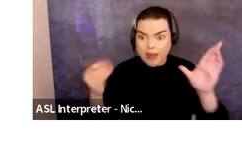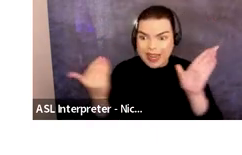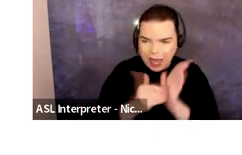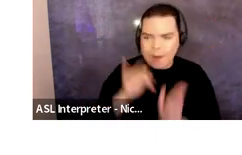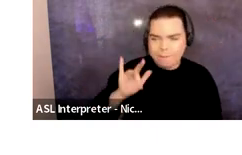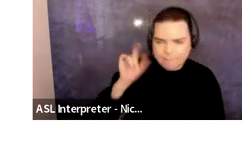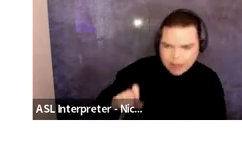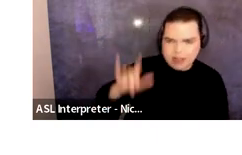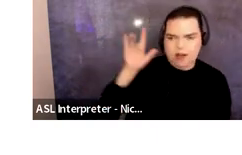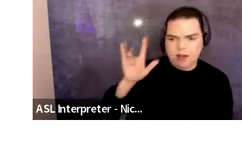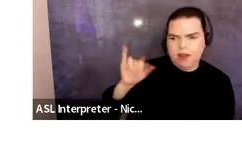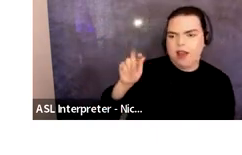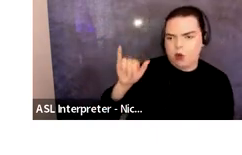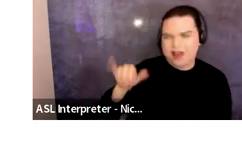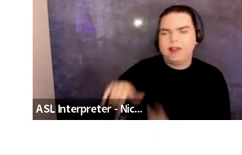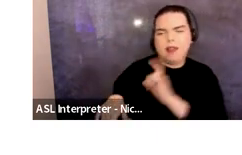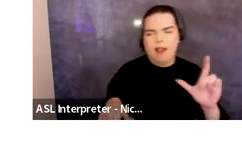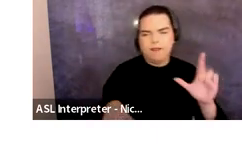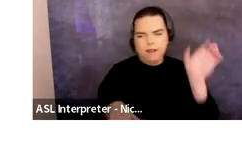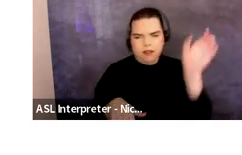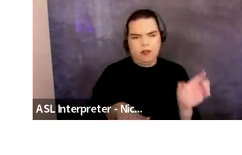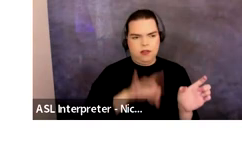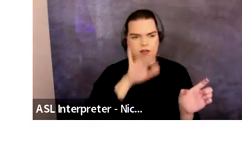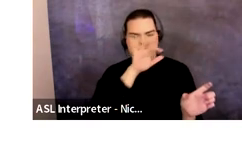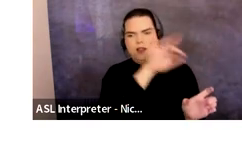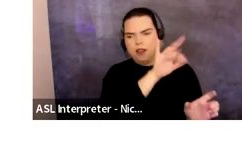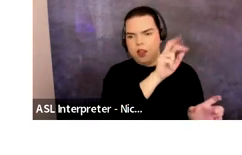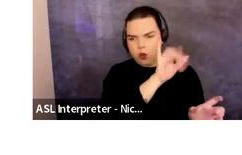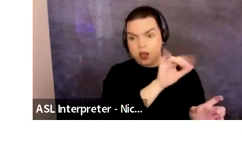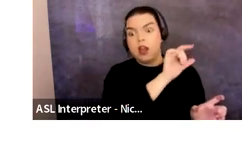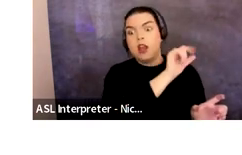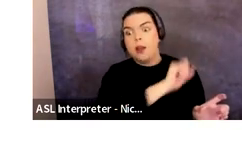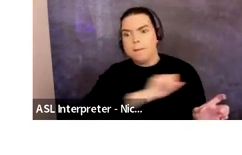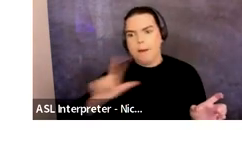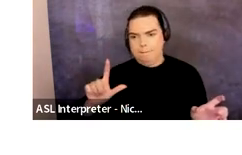inquiry on the left side of the screen and then you should see it pop up there.